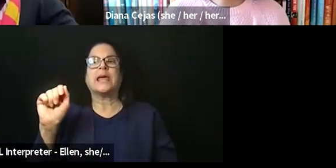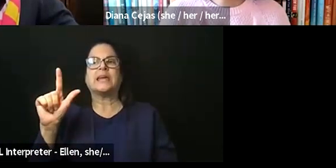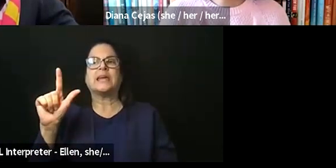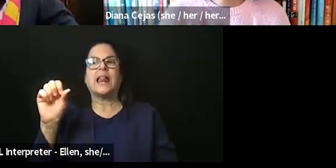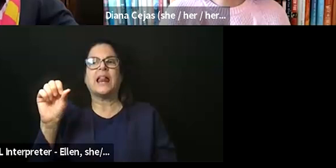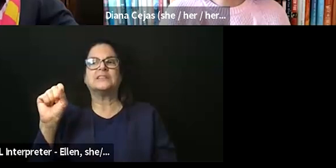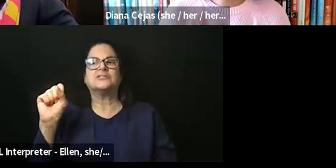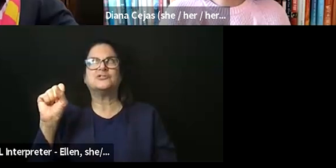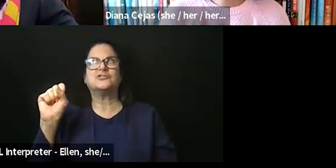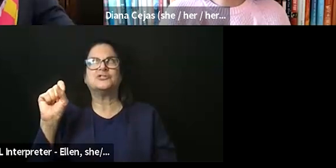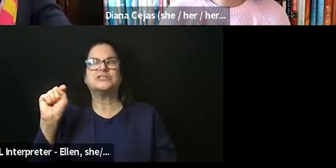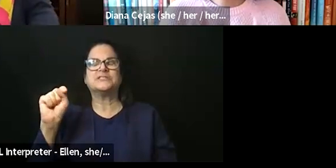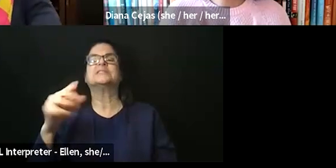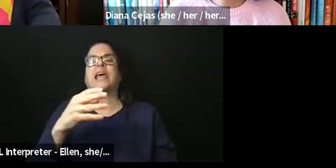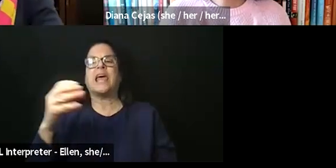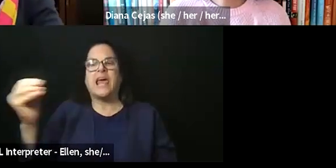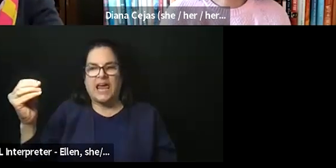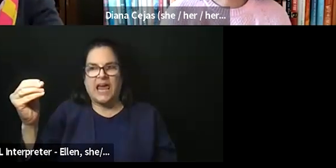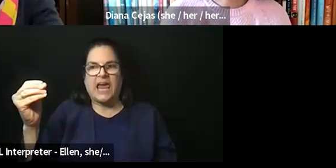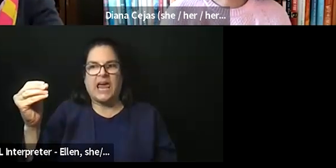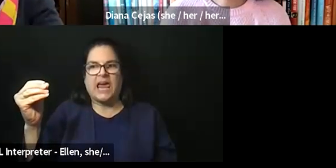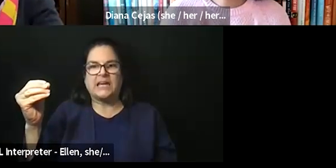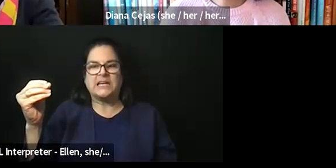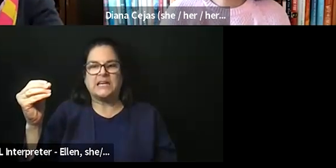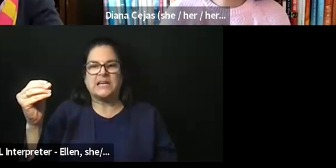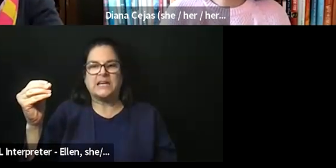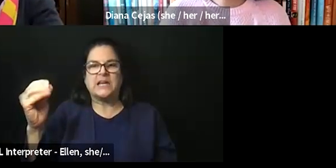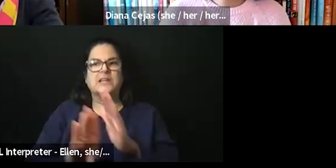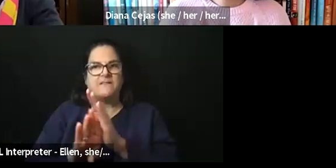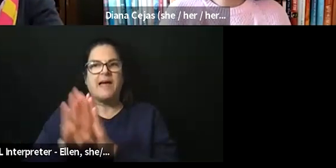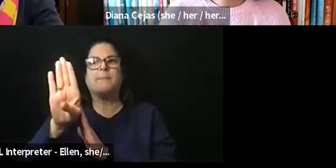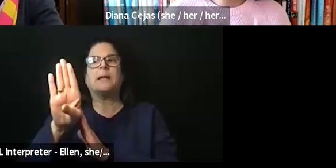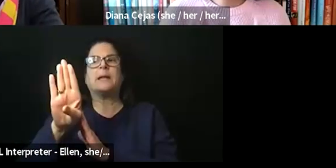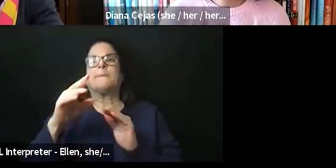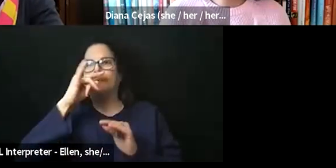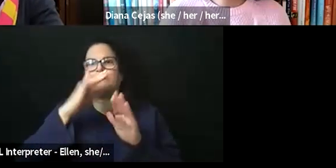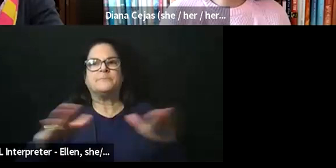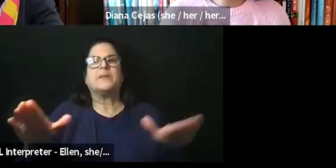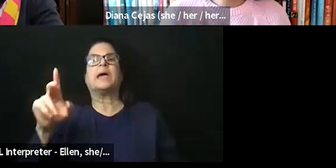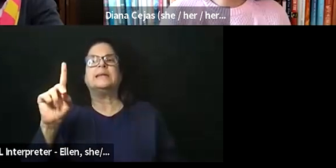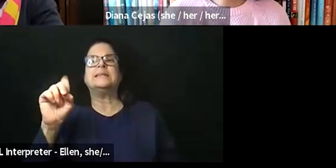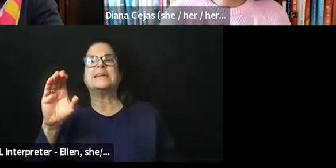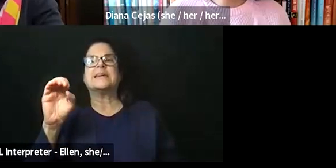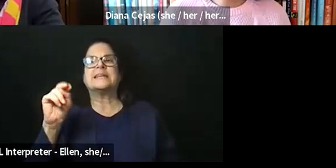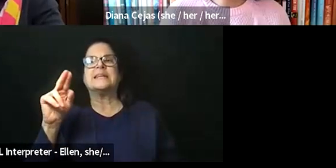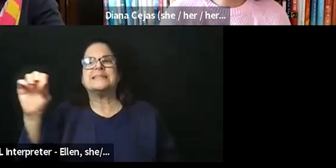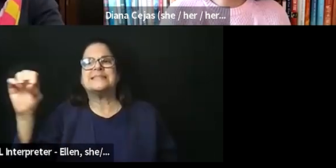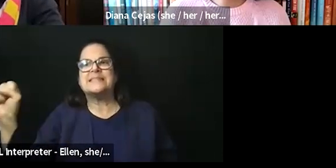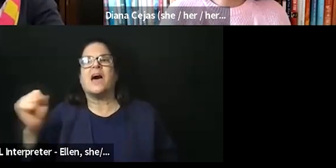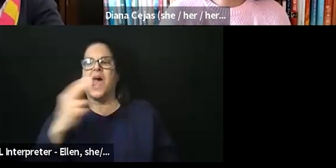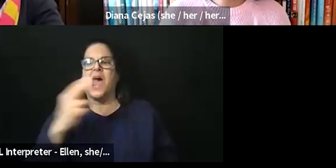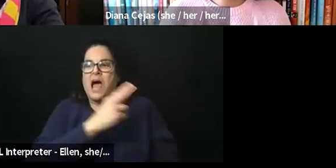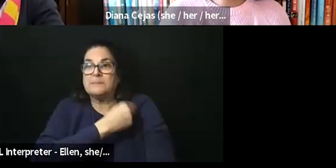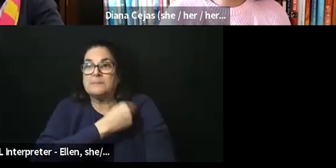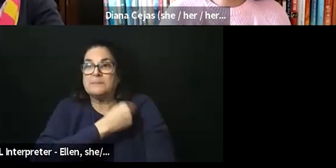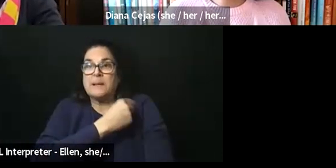at Beth Israel Deaconess and Boston Children's Hospital in Boston with my friend, Dr. Arnold. My visual description is